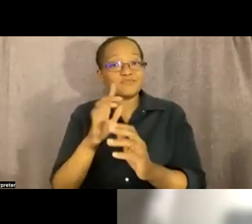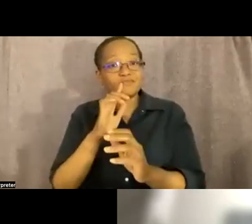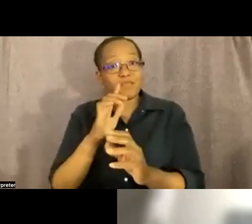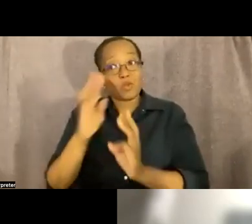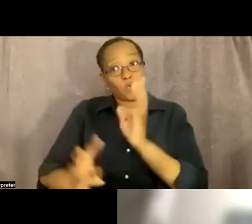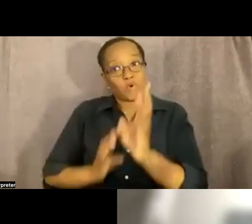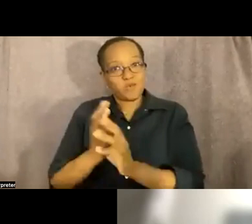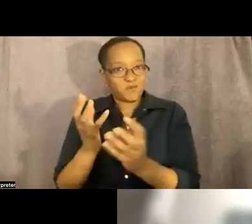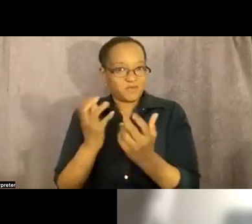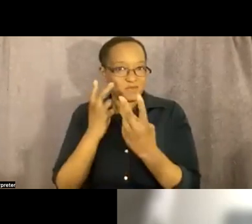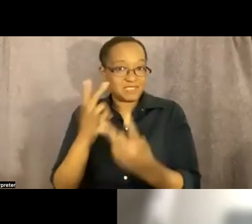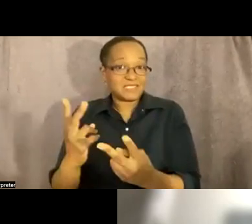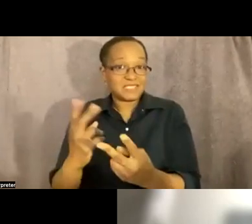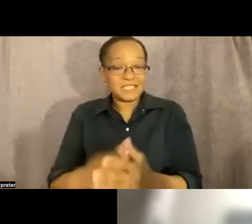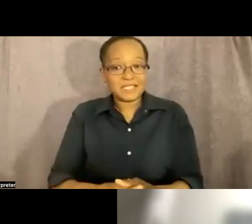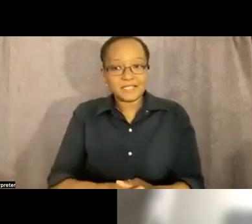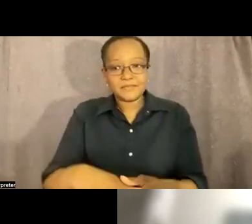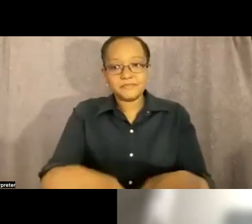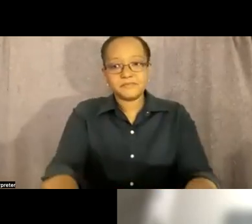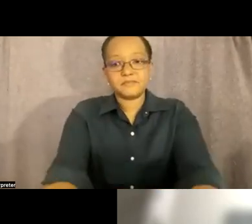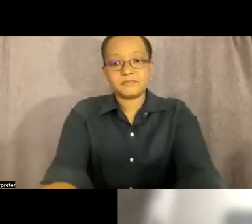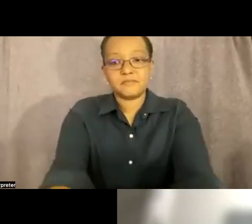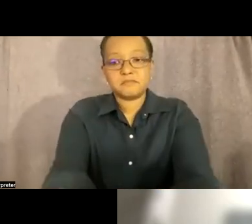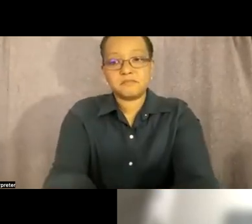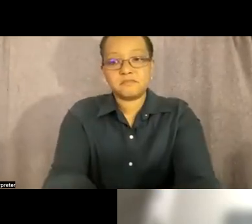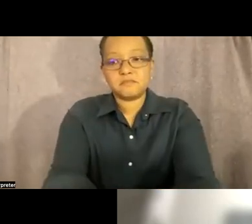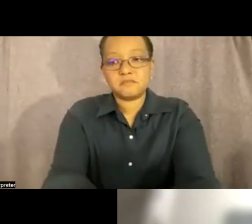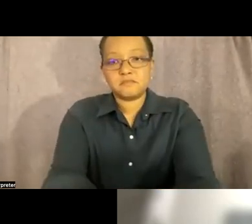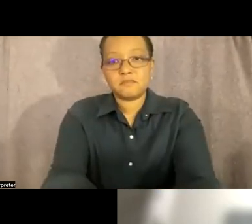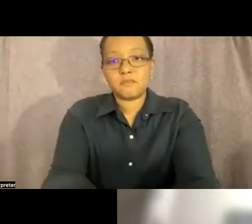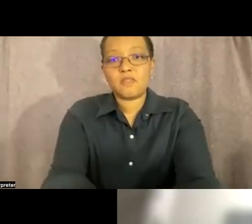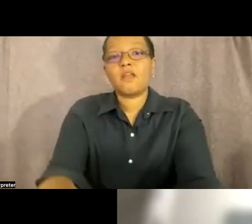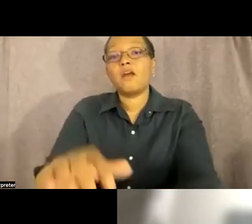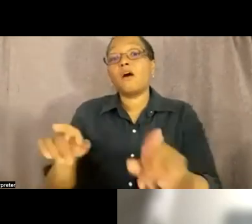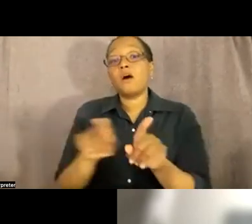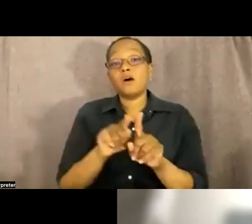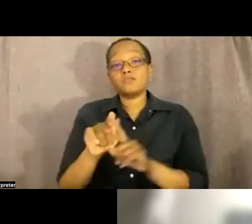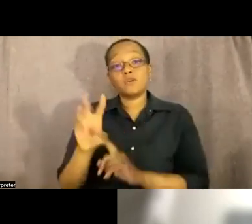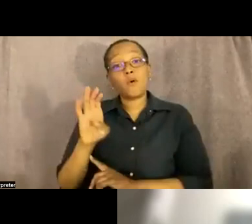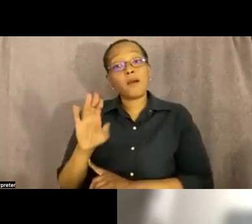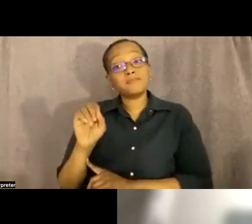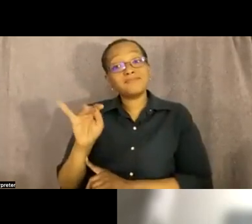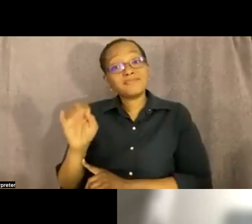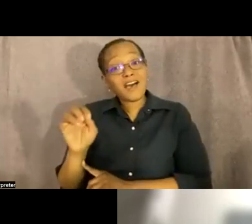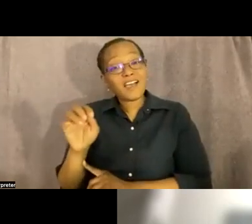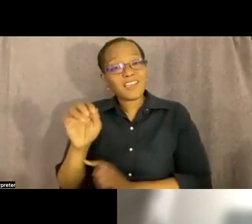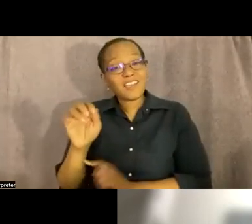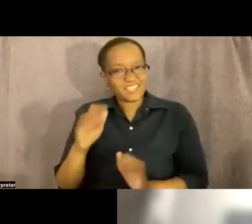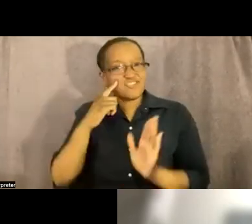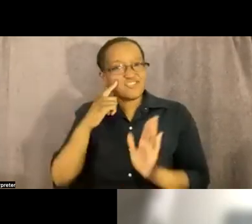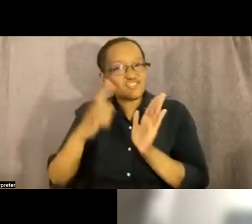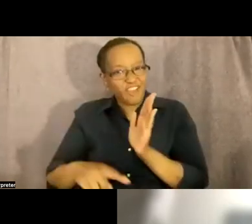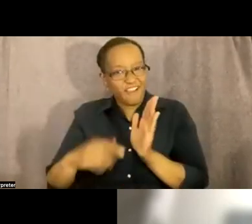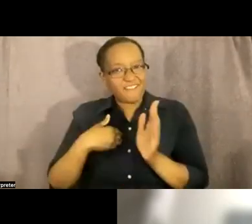that we want to see and yeah my also the website you can check out the website there's a lot of stuff there